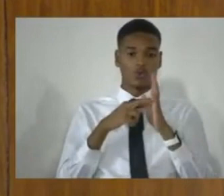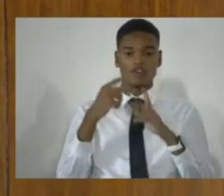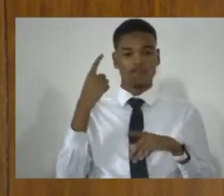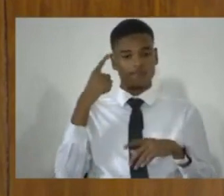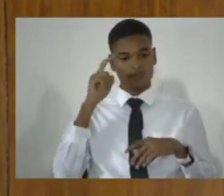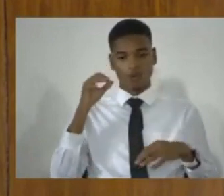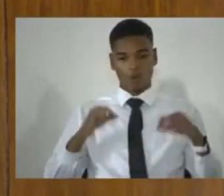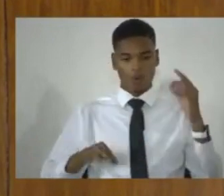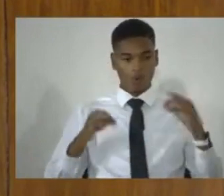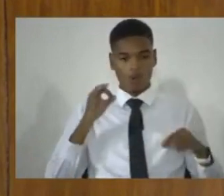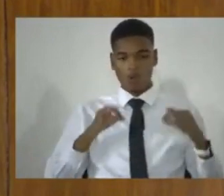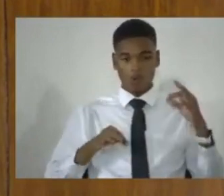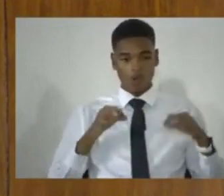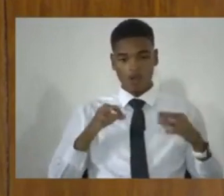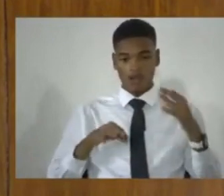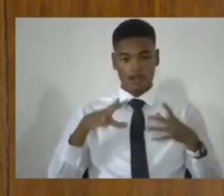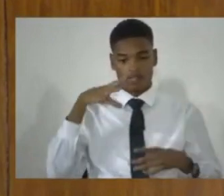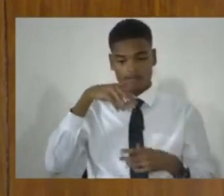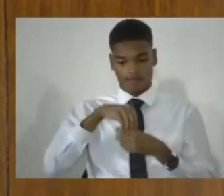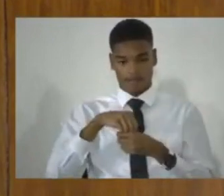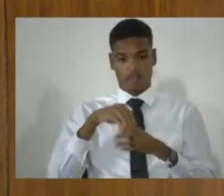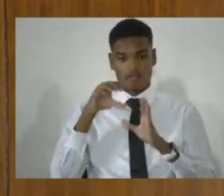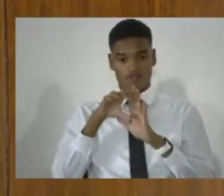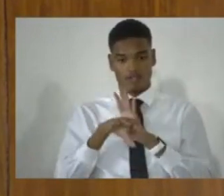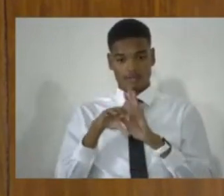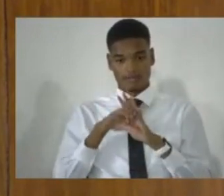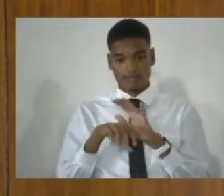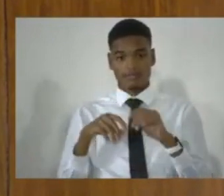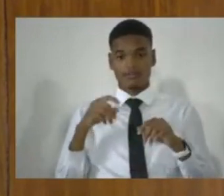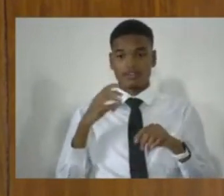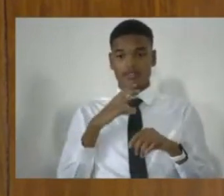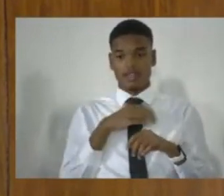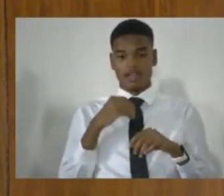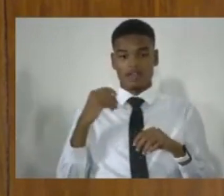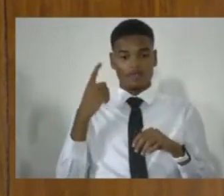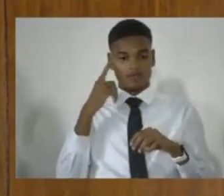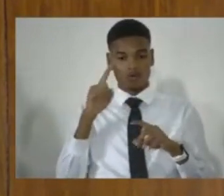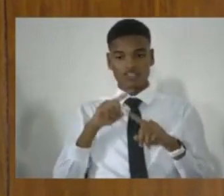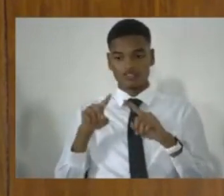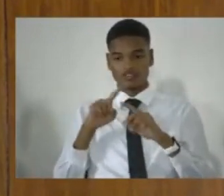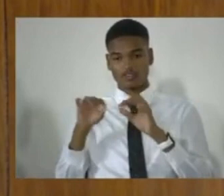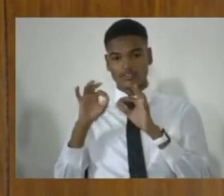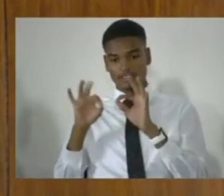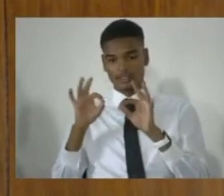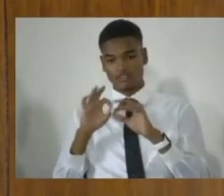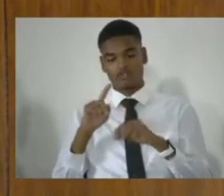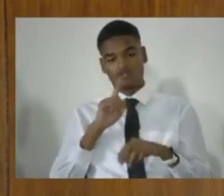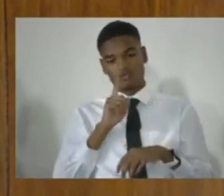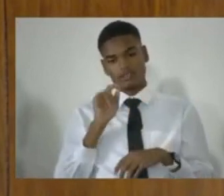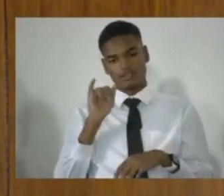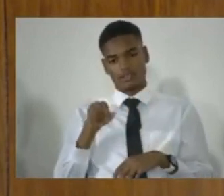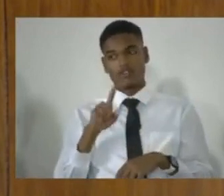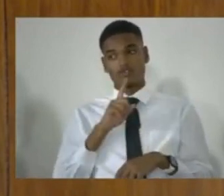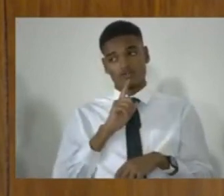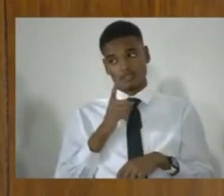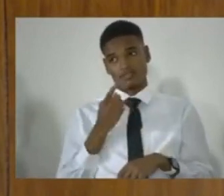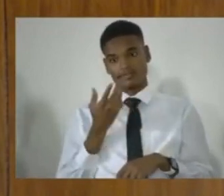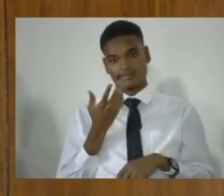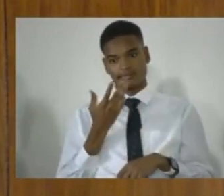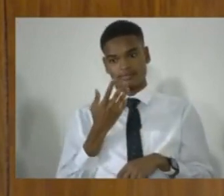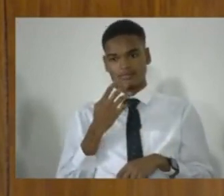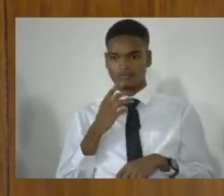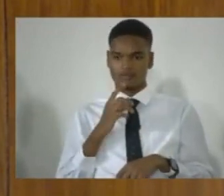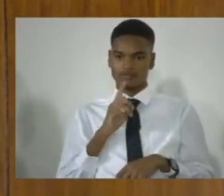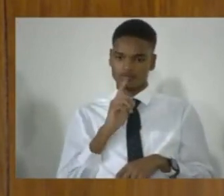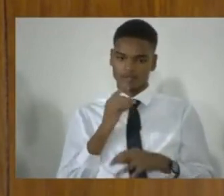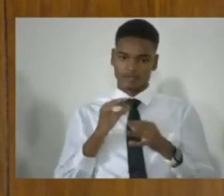the criminal justice system around sentencing is a very fundamental constitutional role.